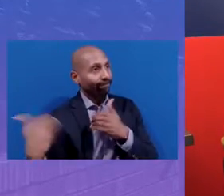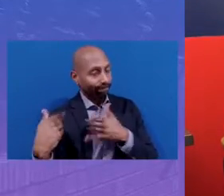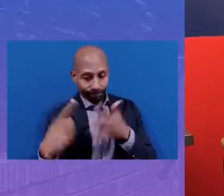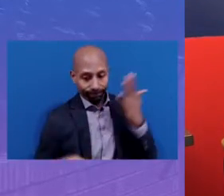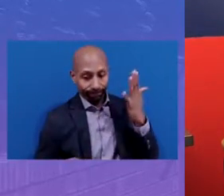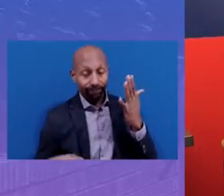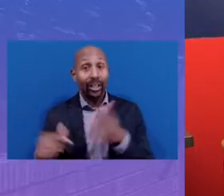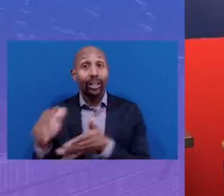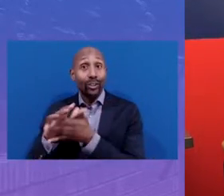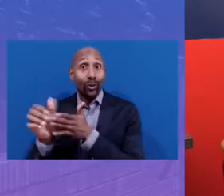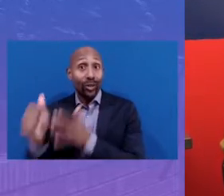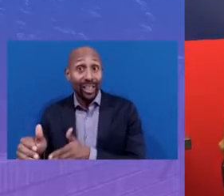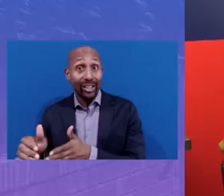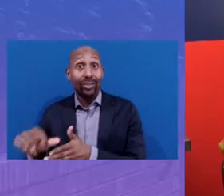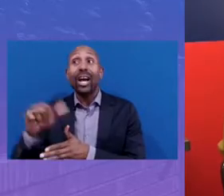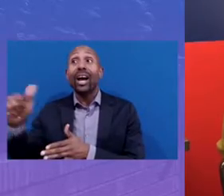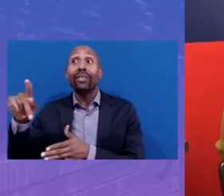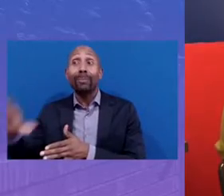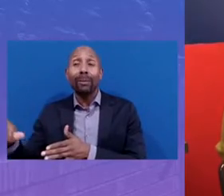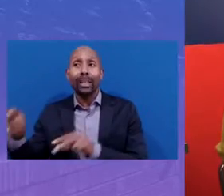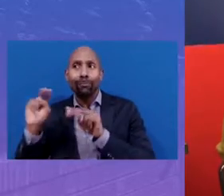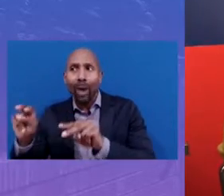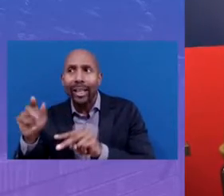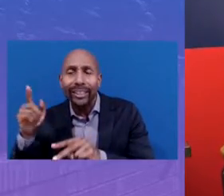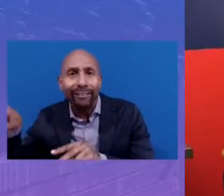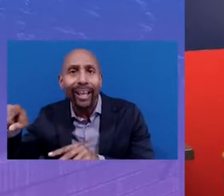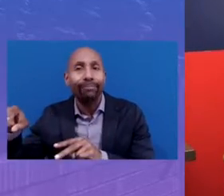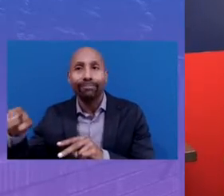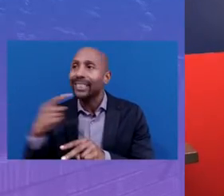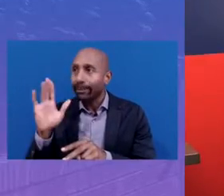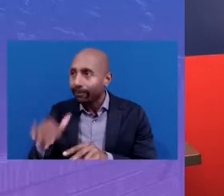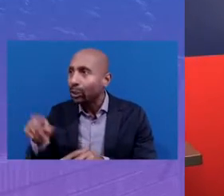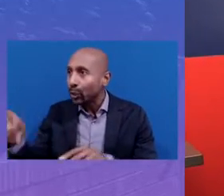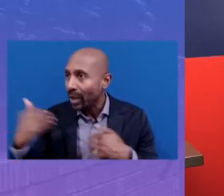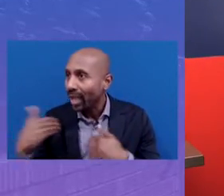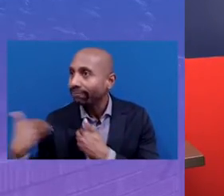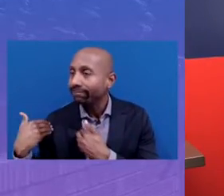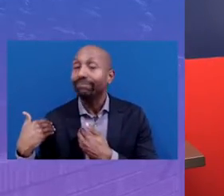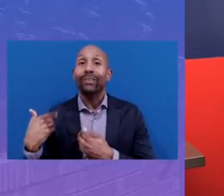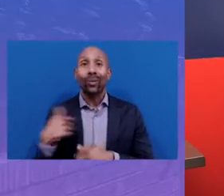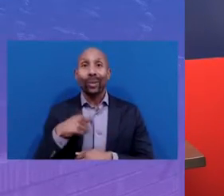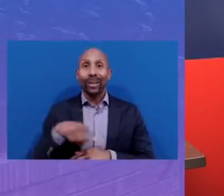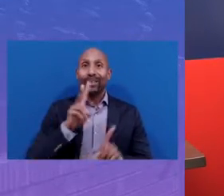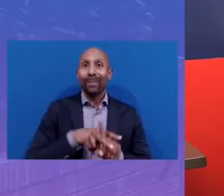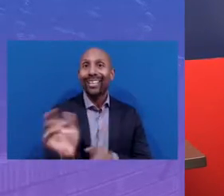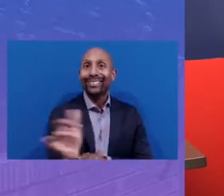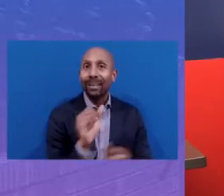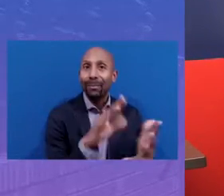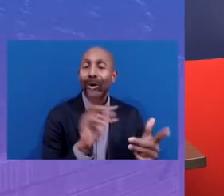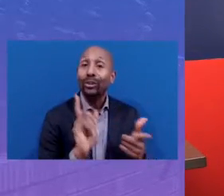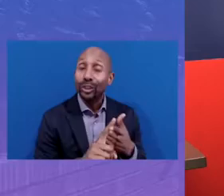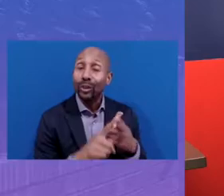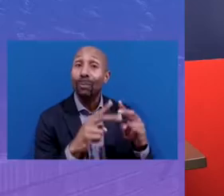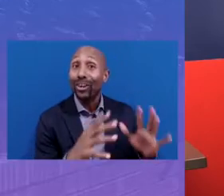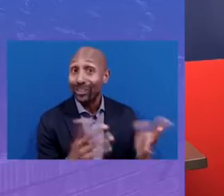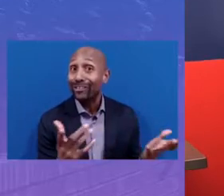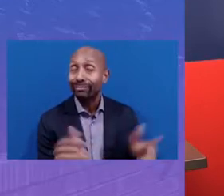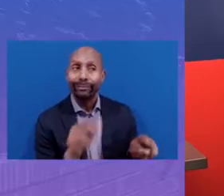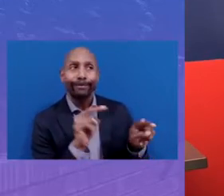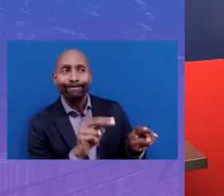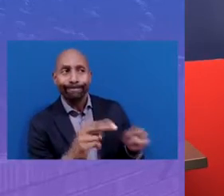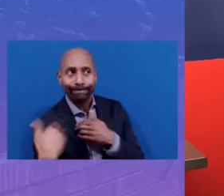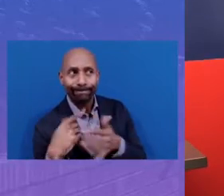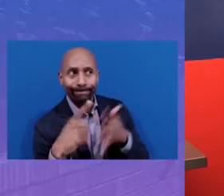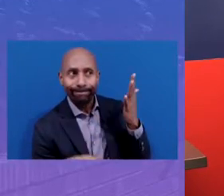as a school leader, right? And so, it is through the integration of the partner in the school community